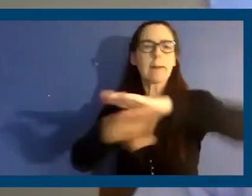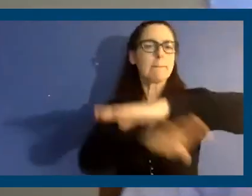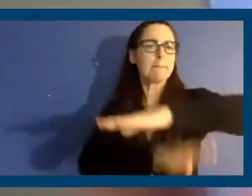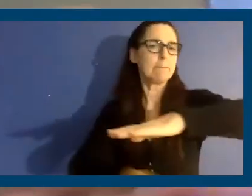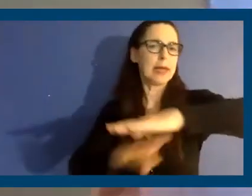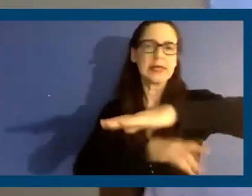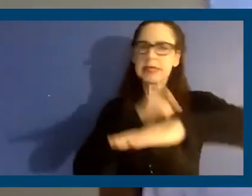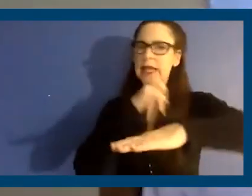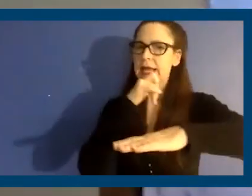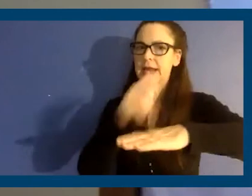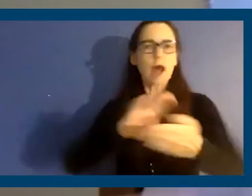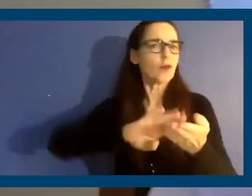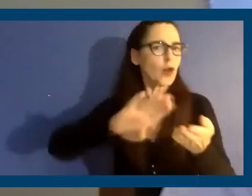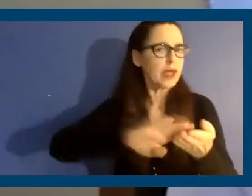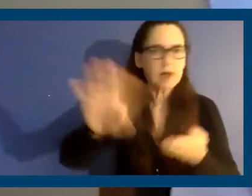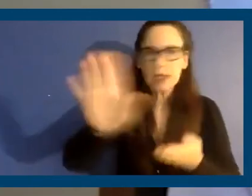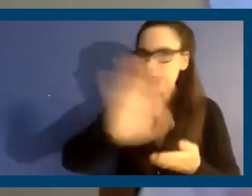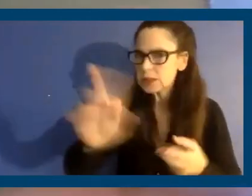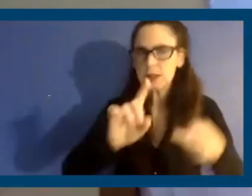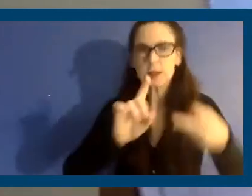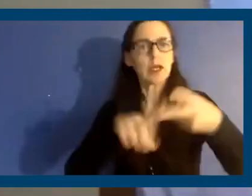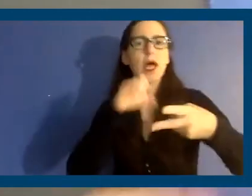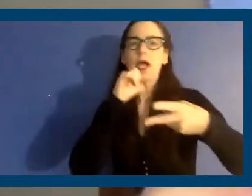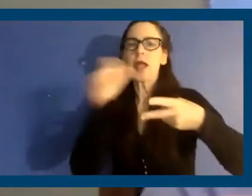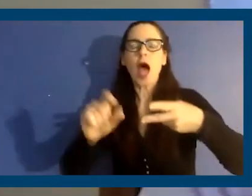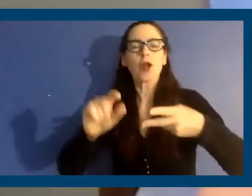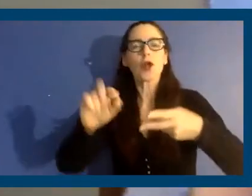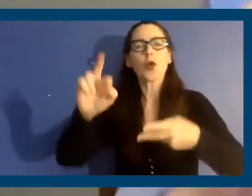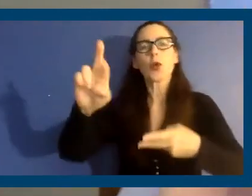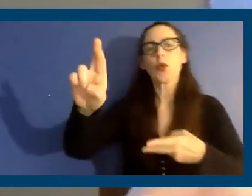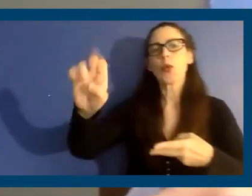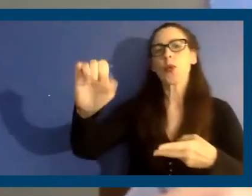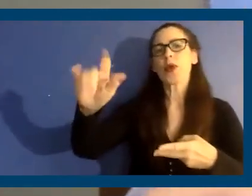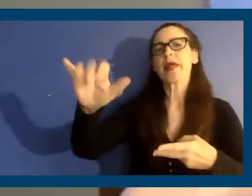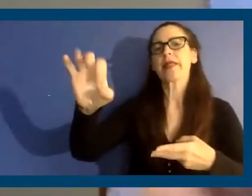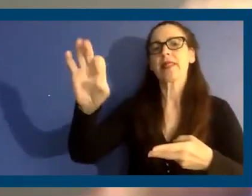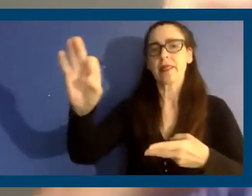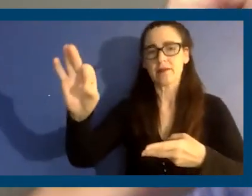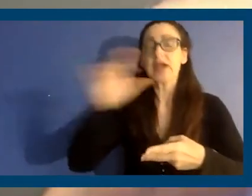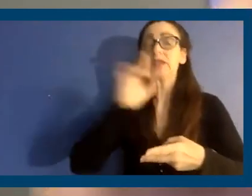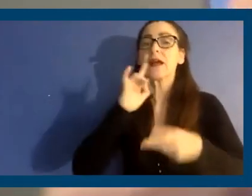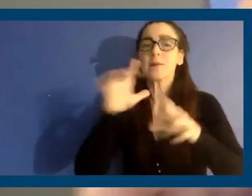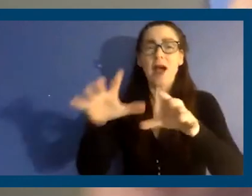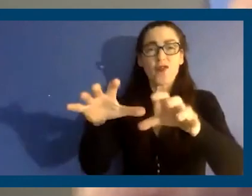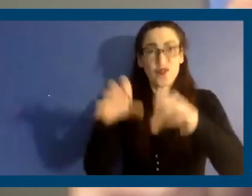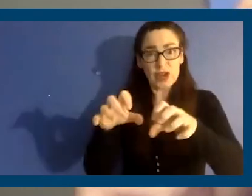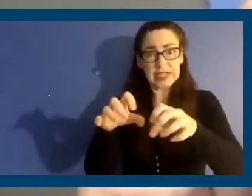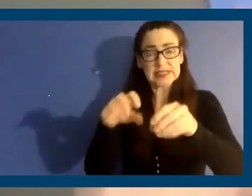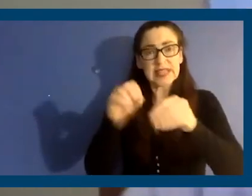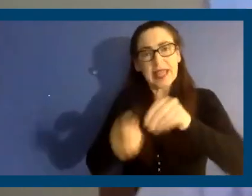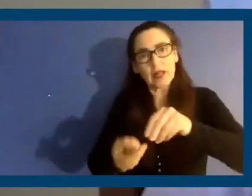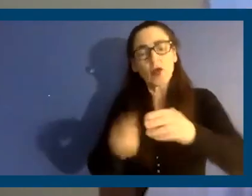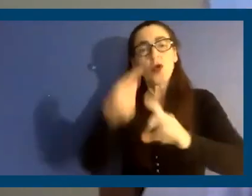talking rent forgiveness or rent relief. We are talking about a freeze in the increase in rent.